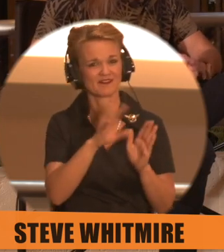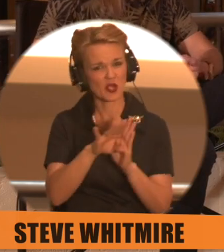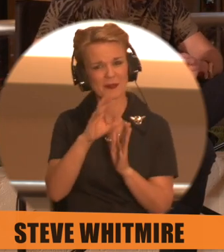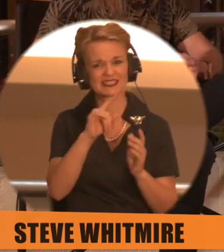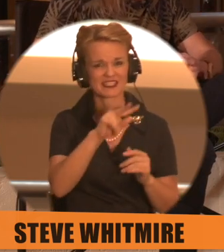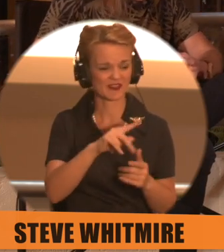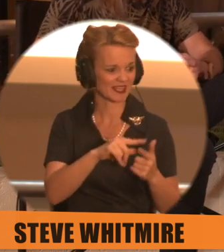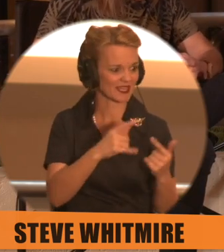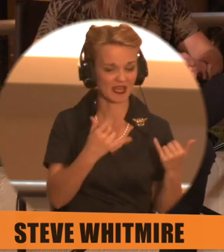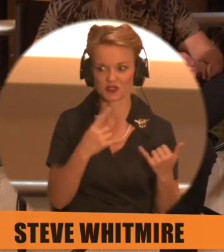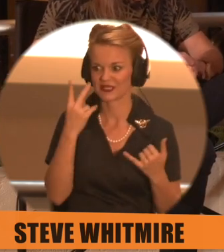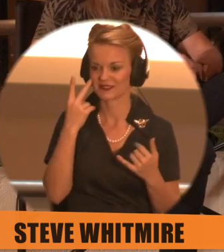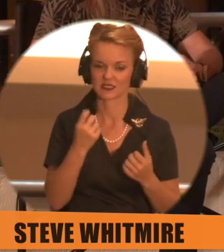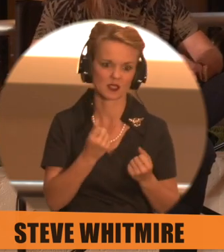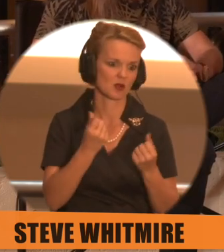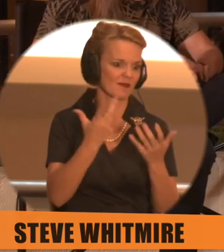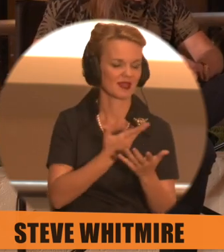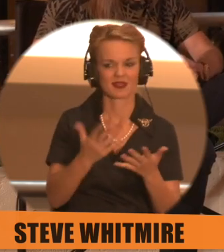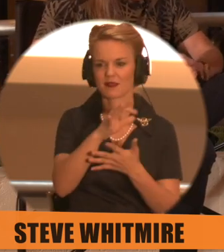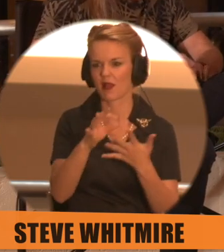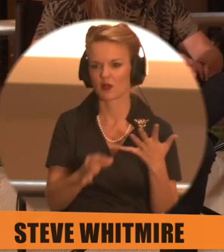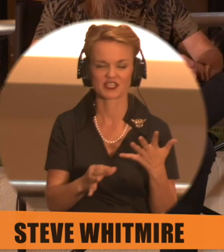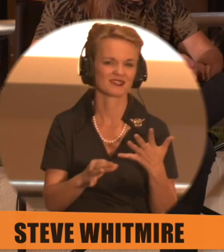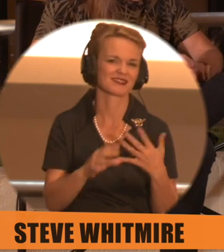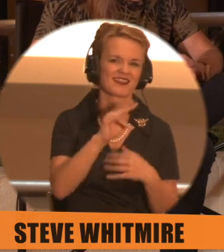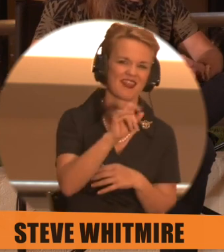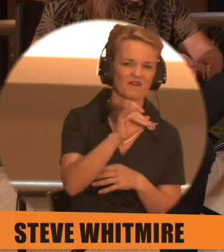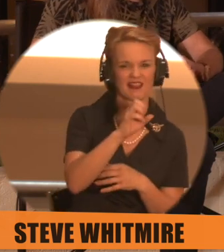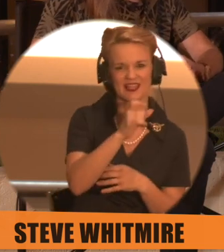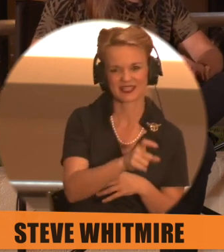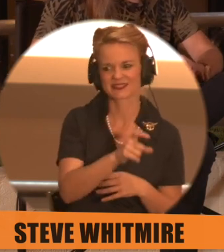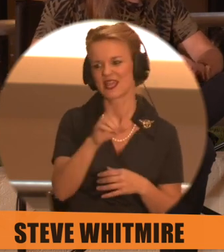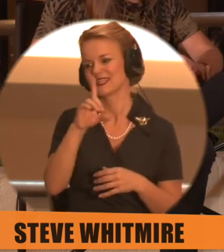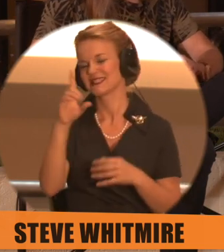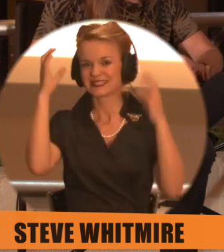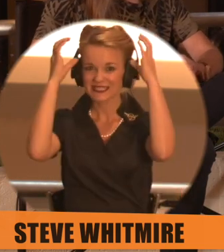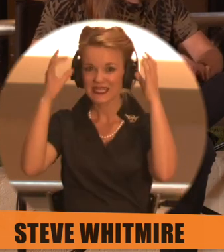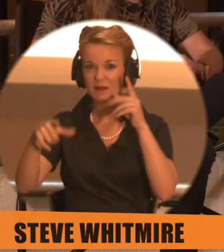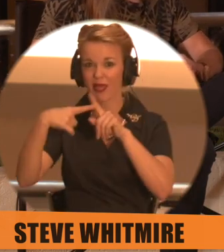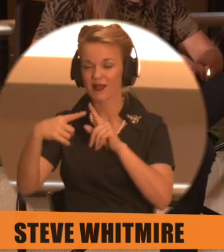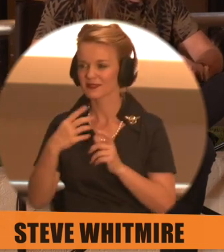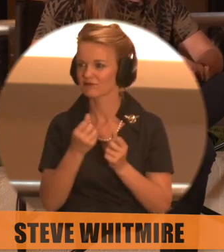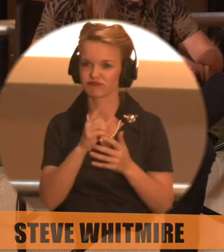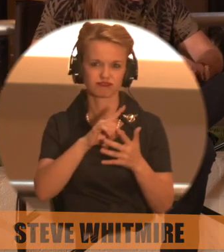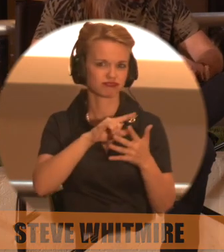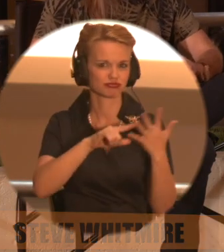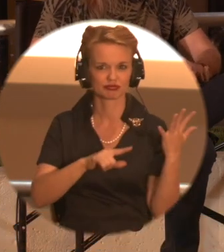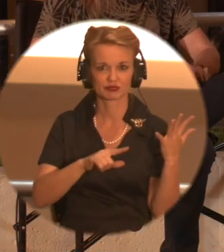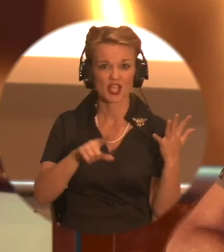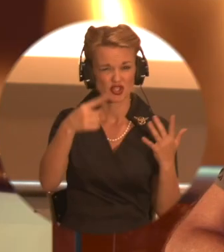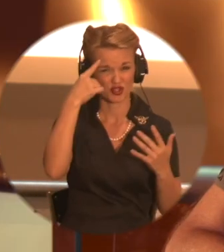all these services. Yes. Netflix, Disney Plus, DC, everyone's in the house now. Do you feel like there's a such thing as too much content?